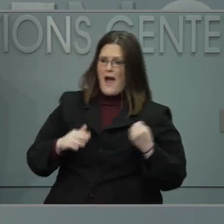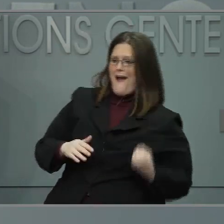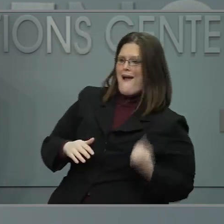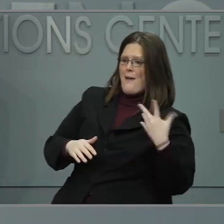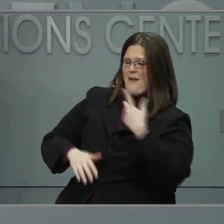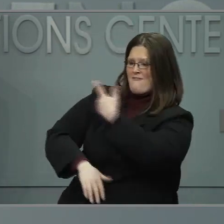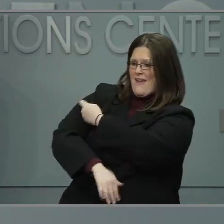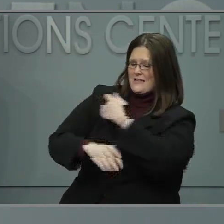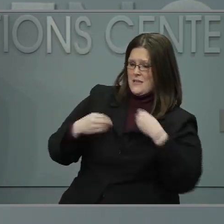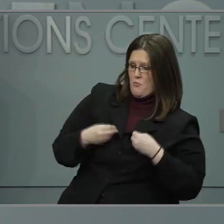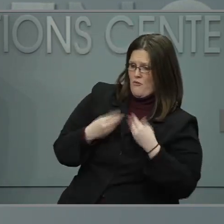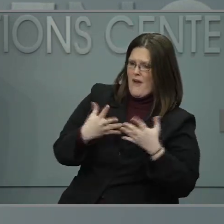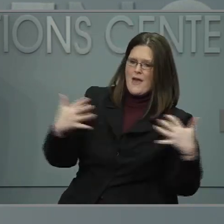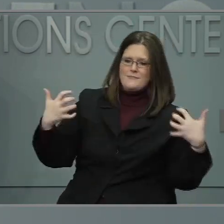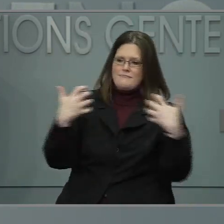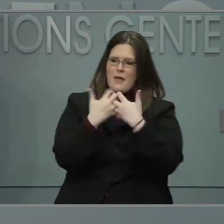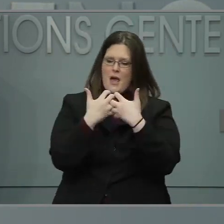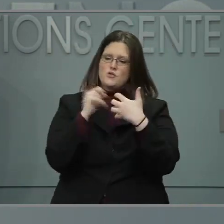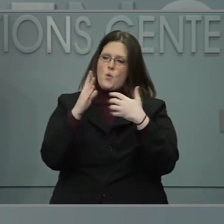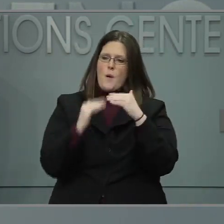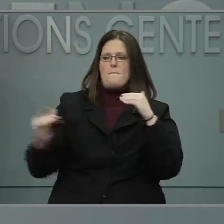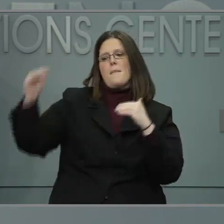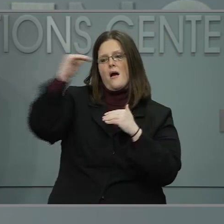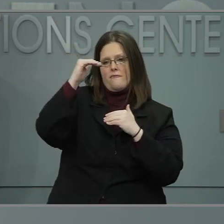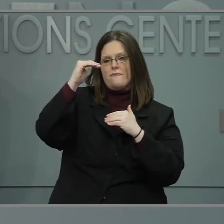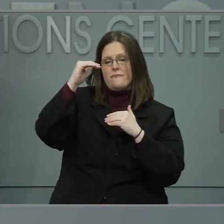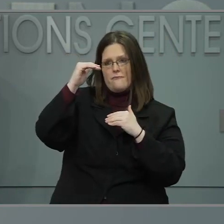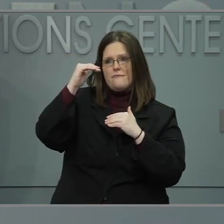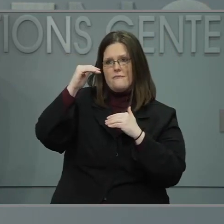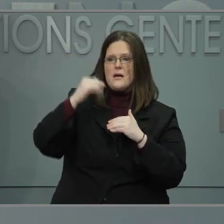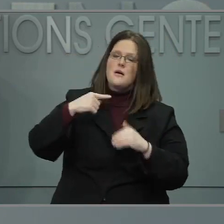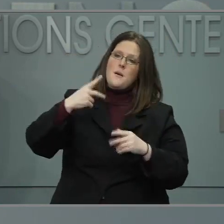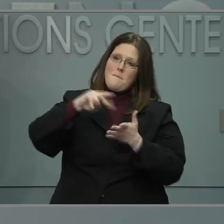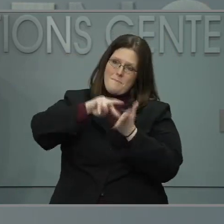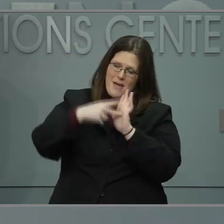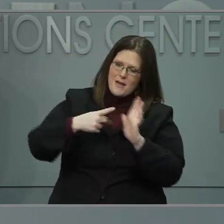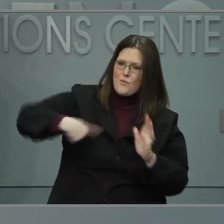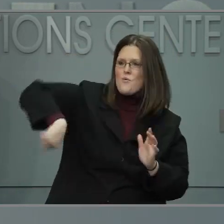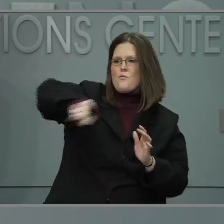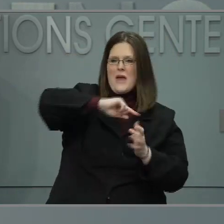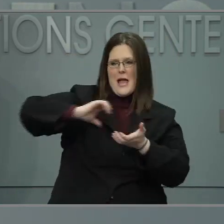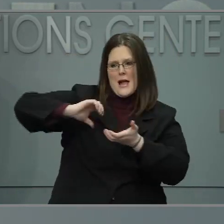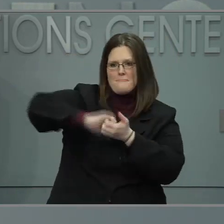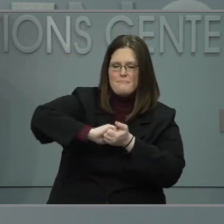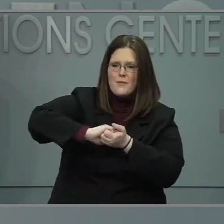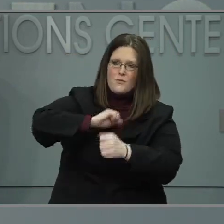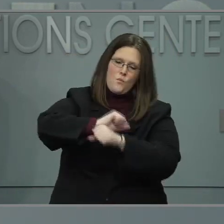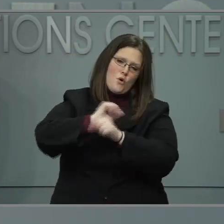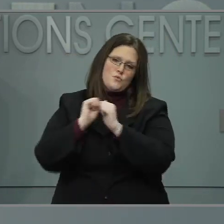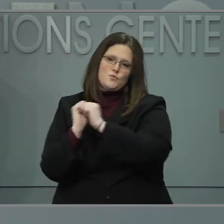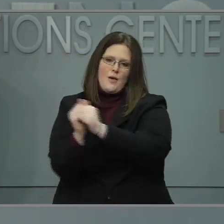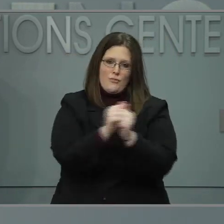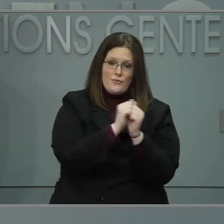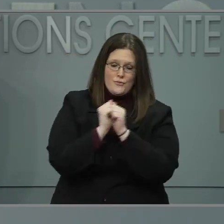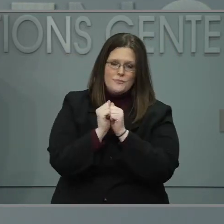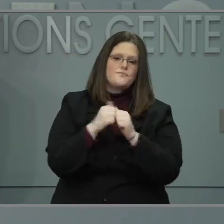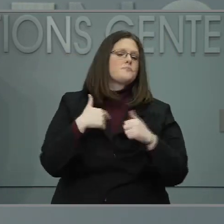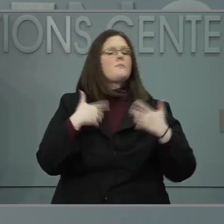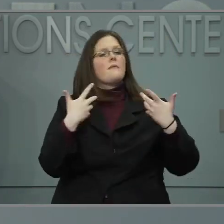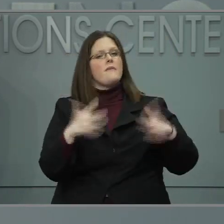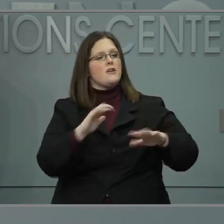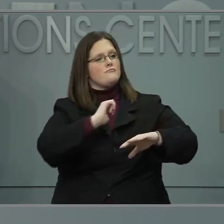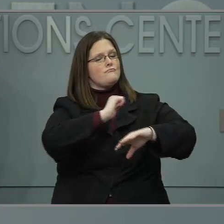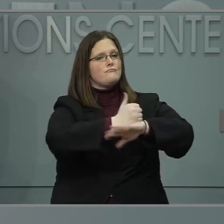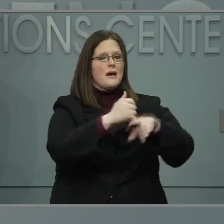public and private sectors to work together in new ways. We have formed a dedicated team to provide technical assistance to